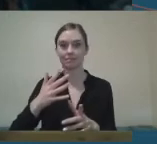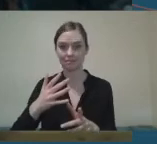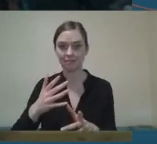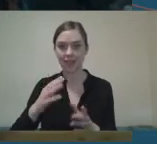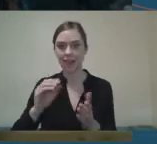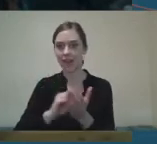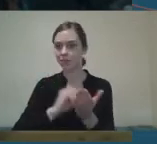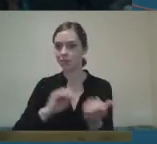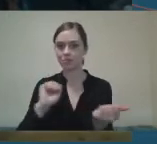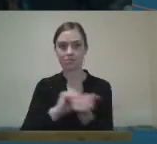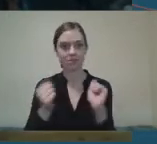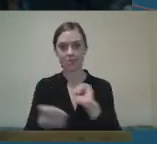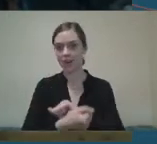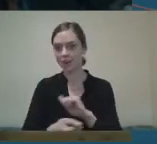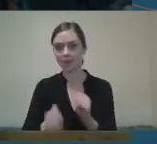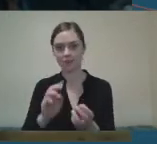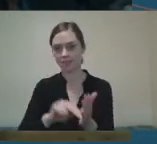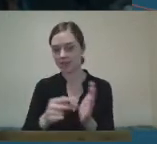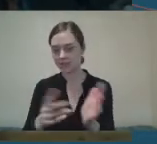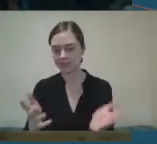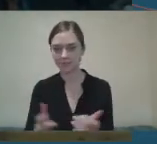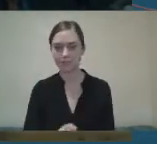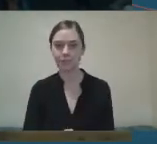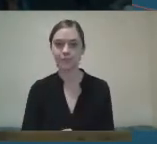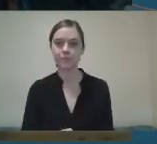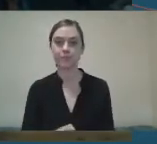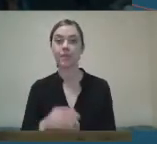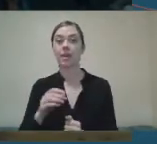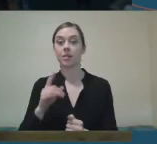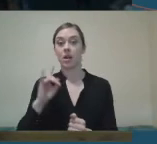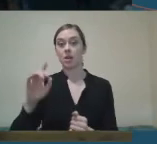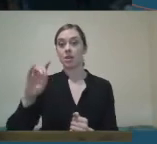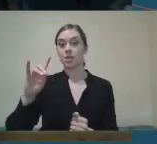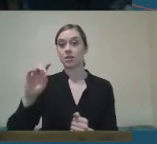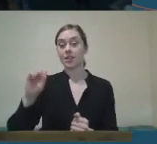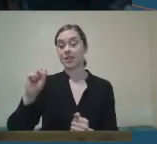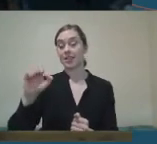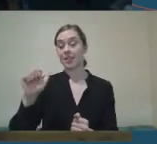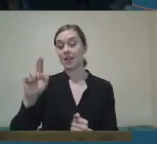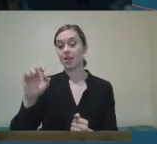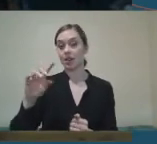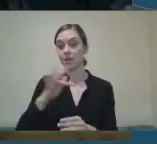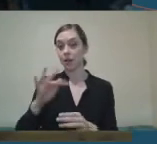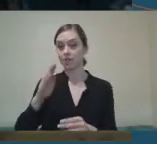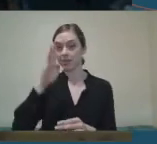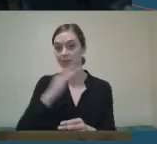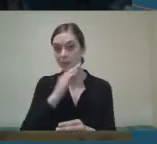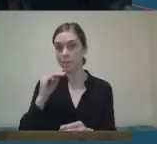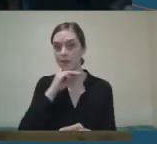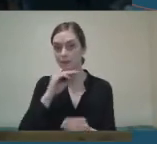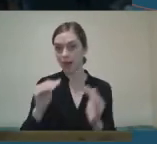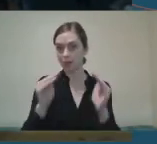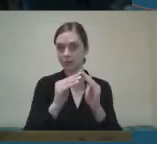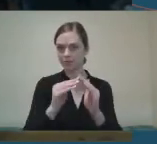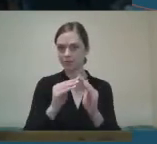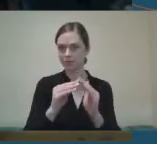the wayside. And you have heard Sarah there from St Michael's House speaking earlier around how many of